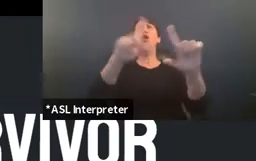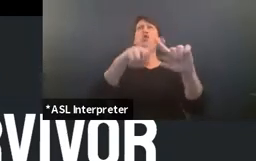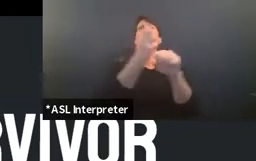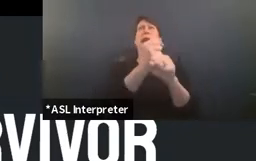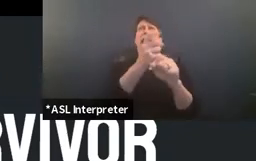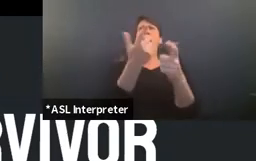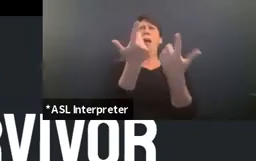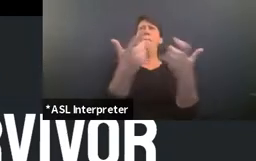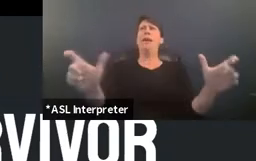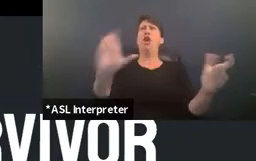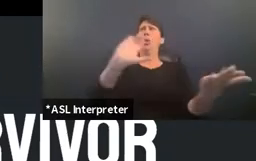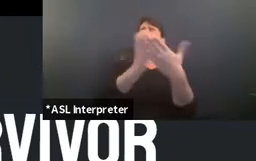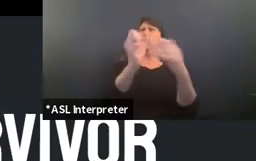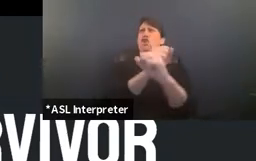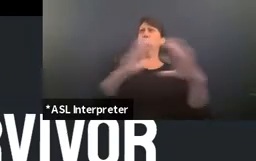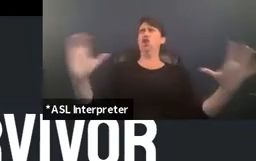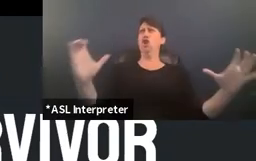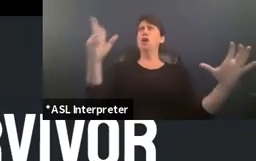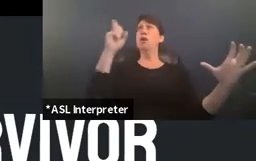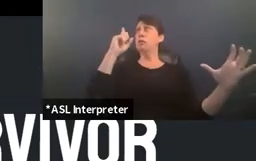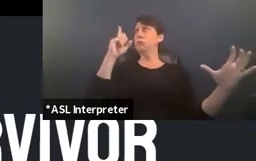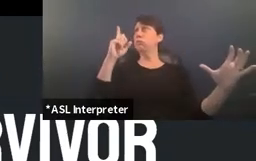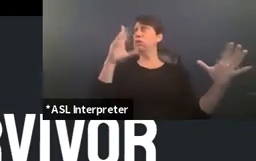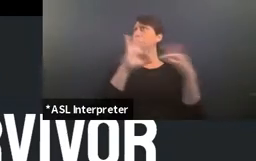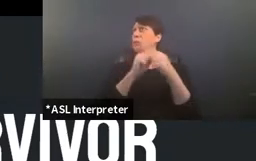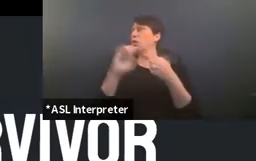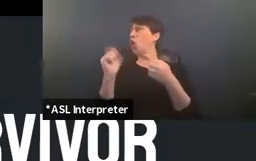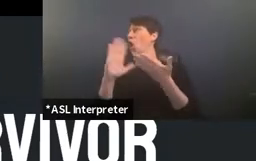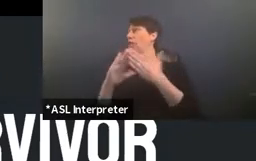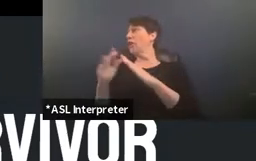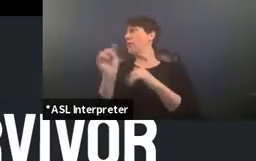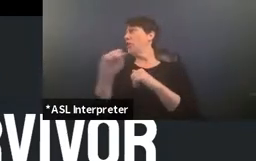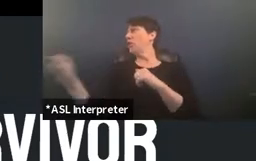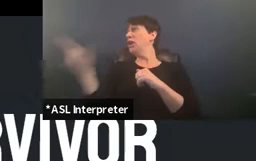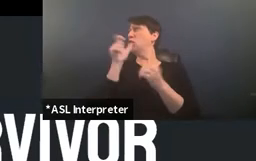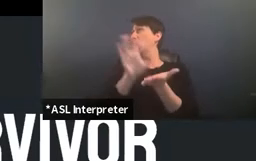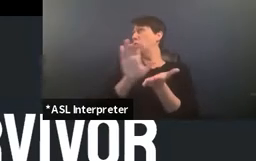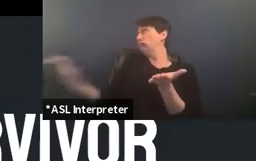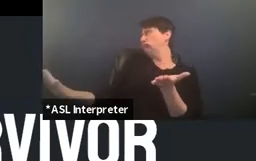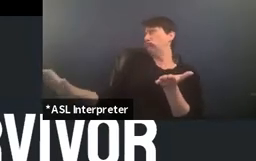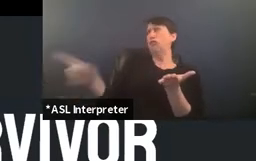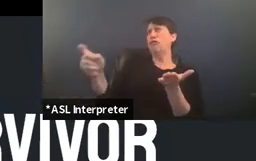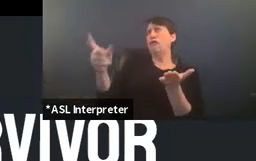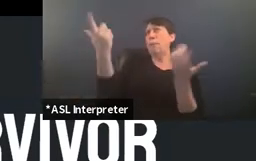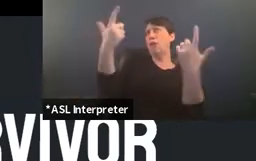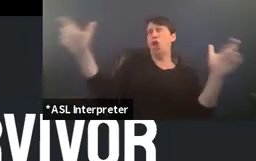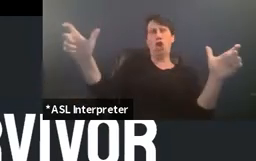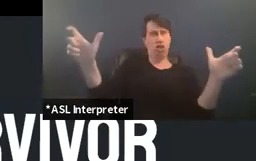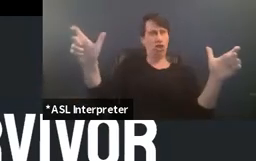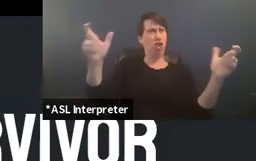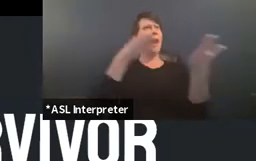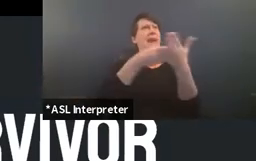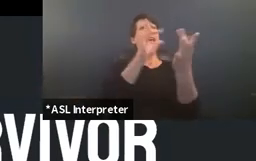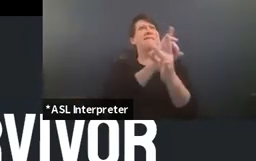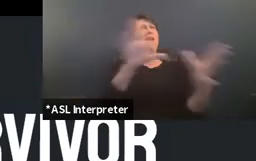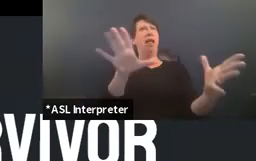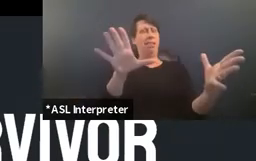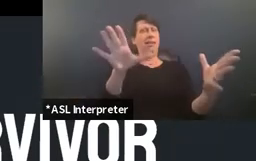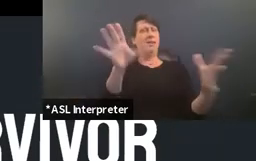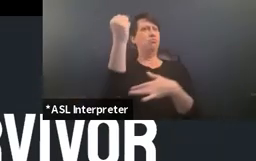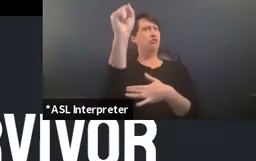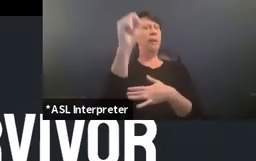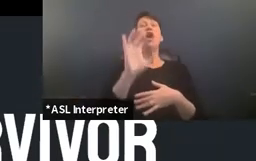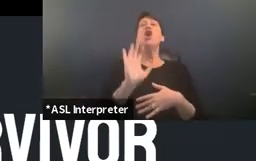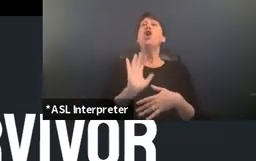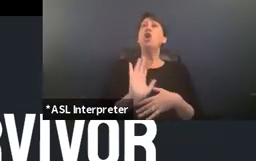picture of the communities who've long been um decentered from the and the larger anti-violence movement and i know that your work is